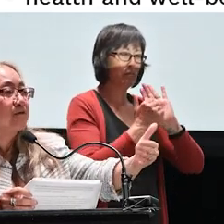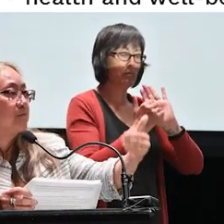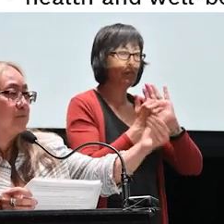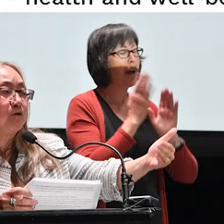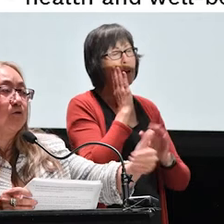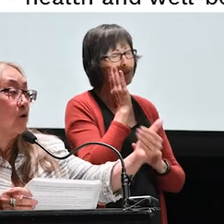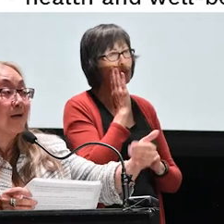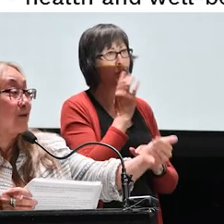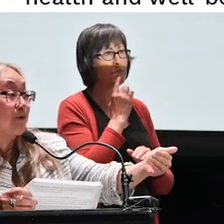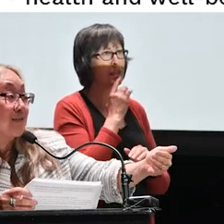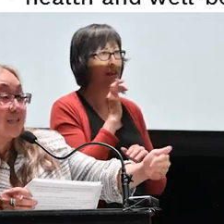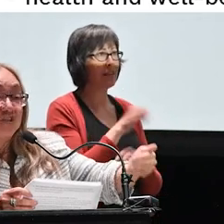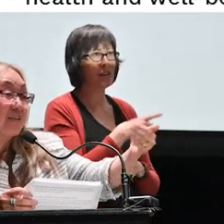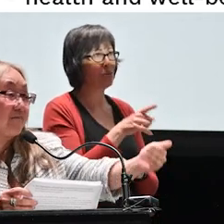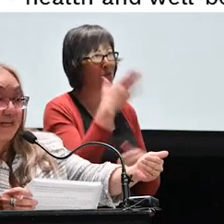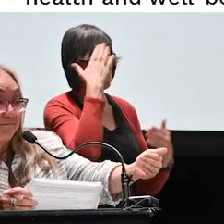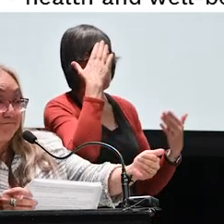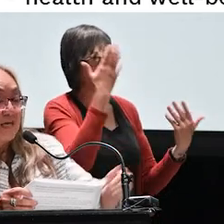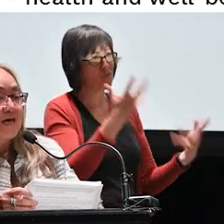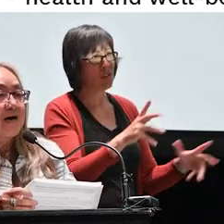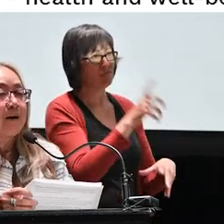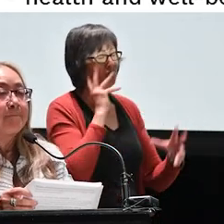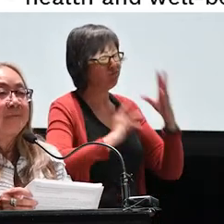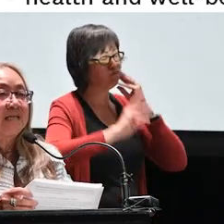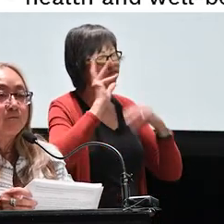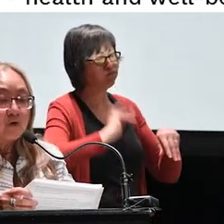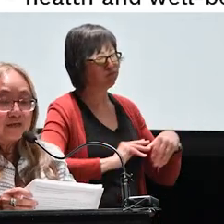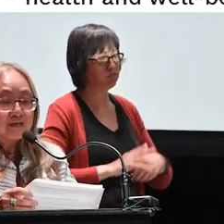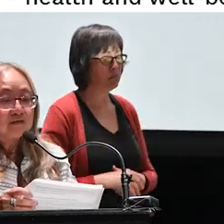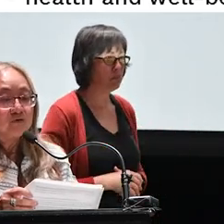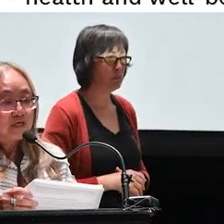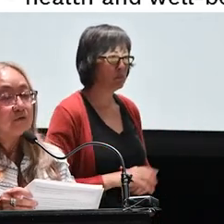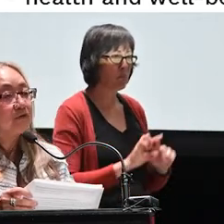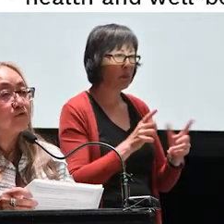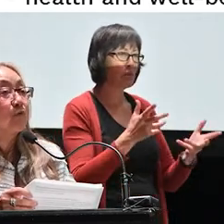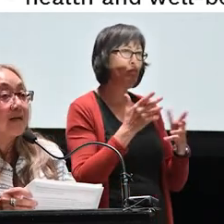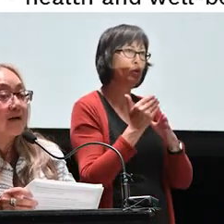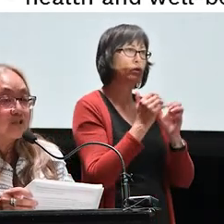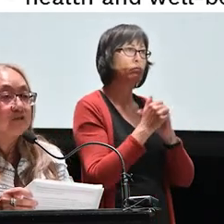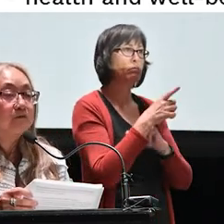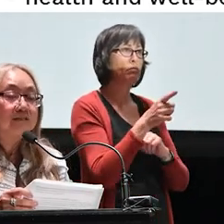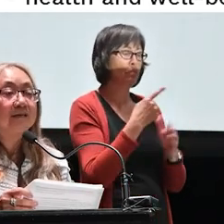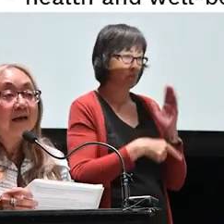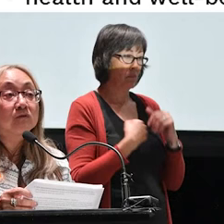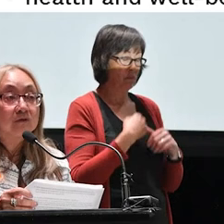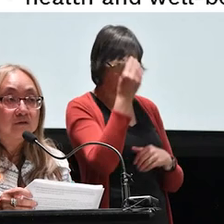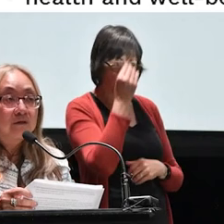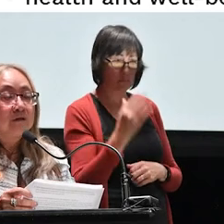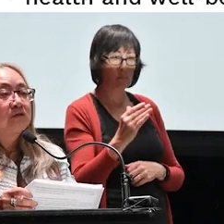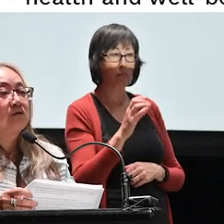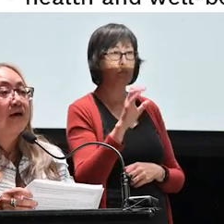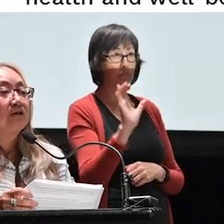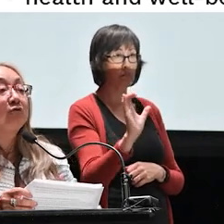stuff to people who already know this, because you're living it. But I wanted to share with you what I shared with City Council,